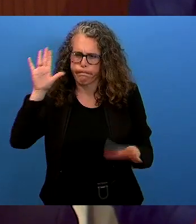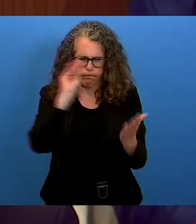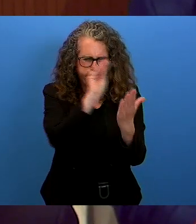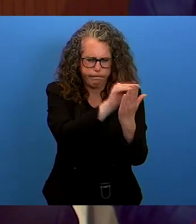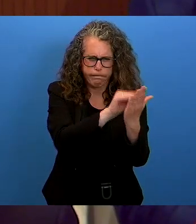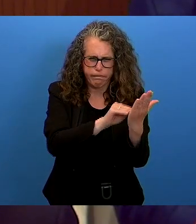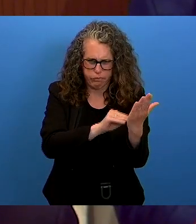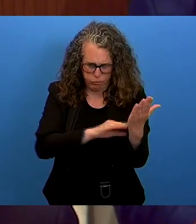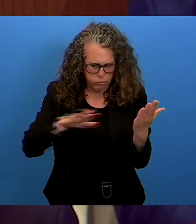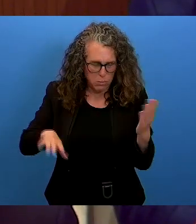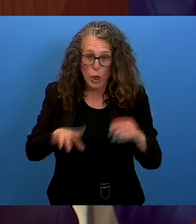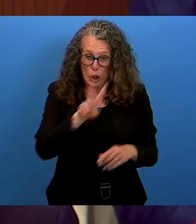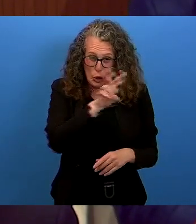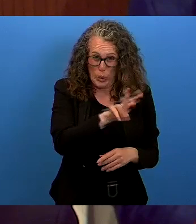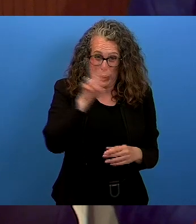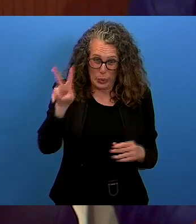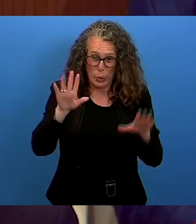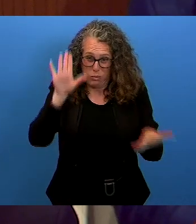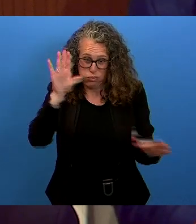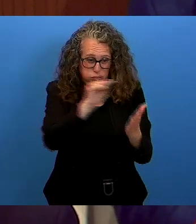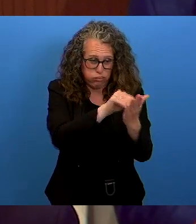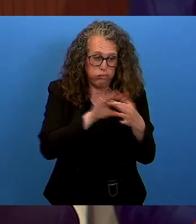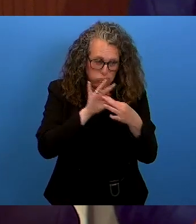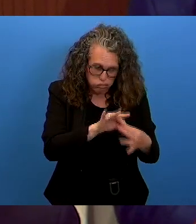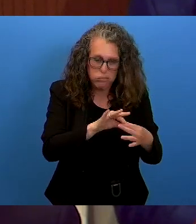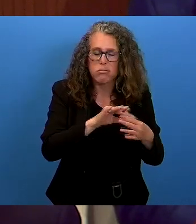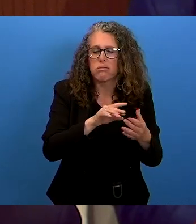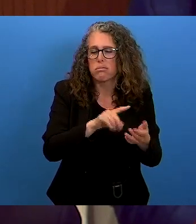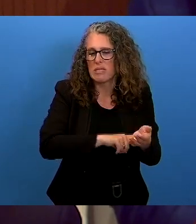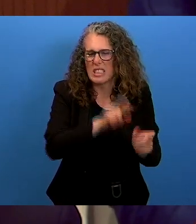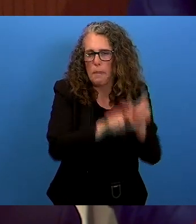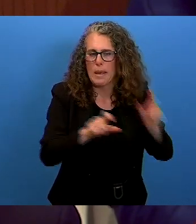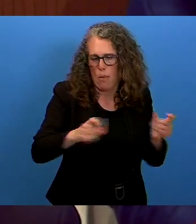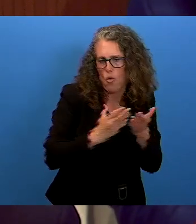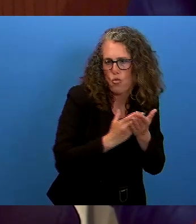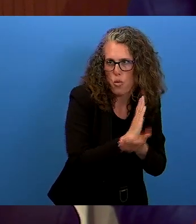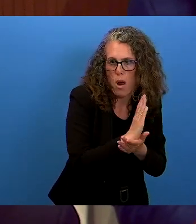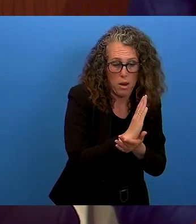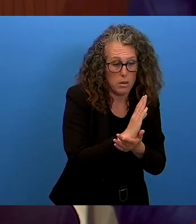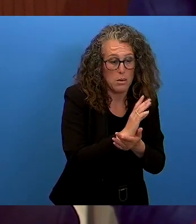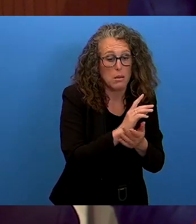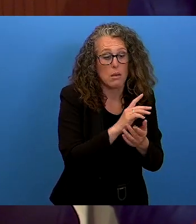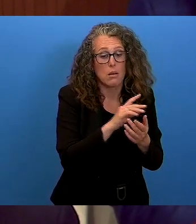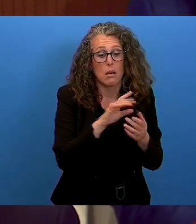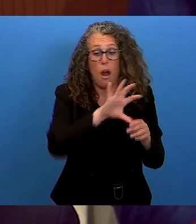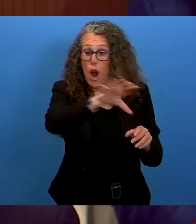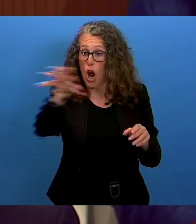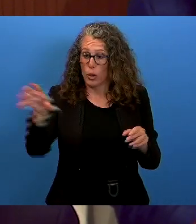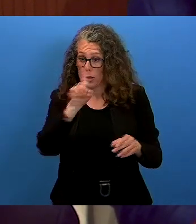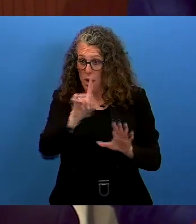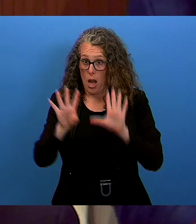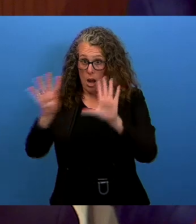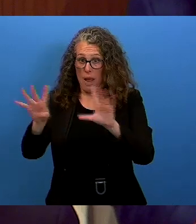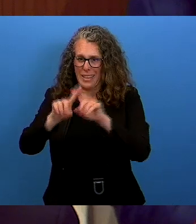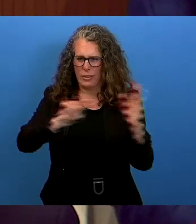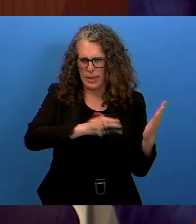made on the human rights of indigenous peoples concerning 19 different countries. And they would